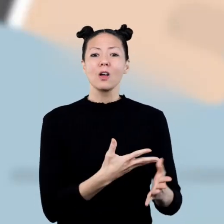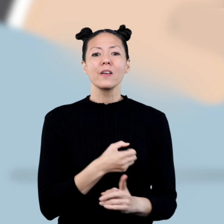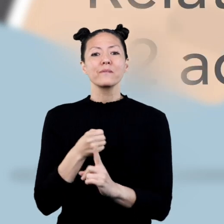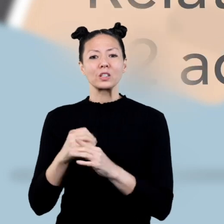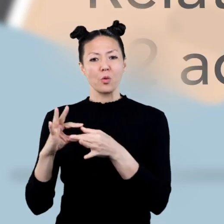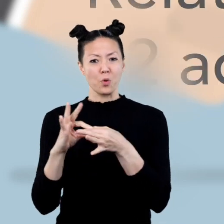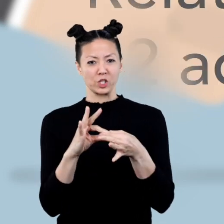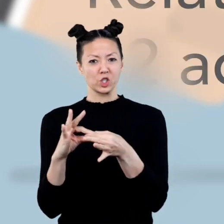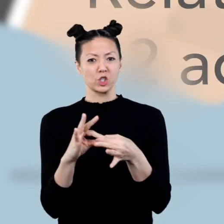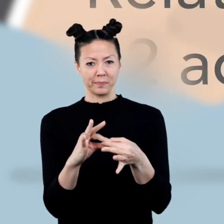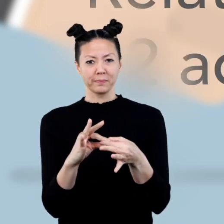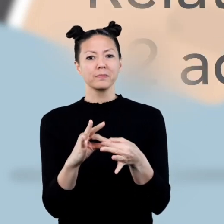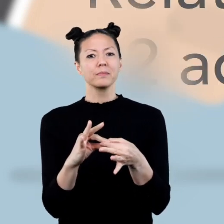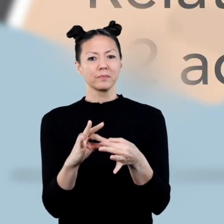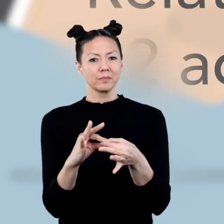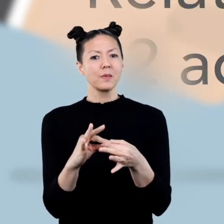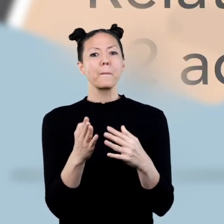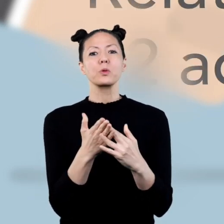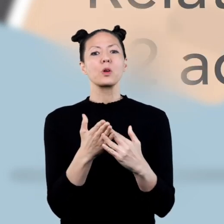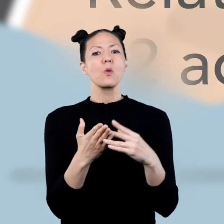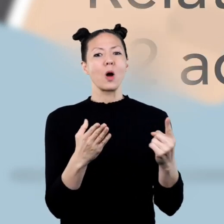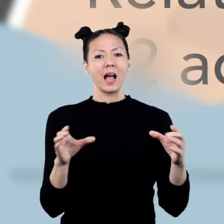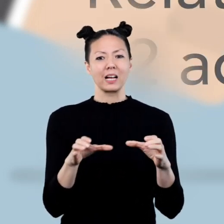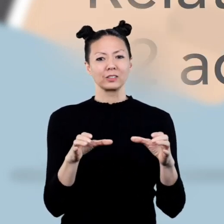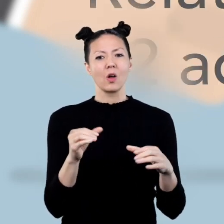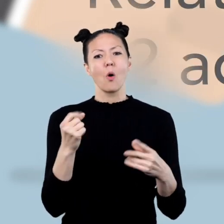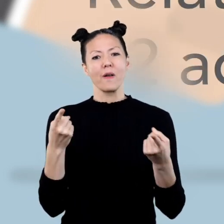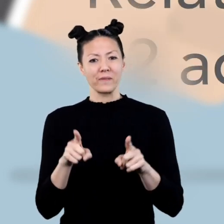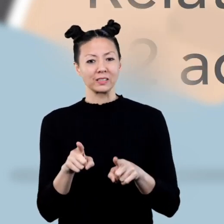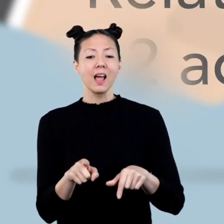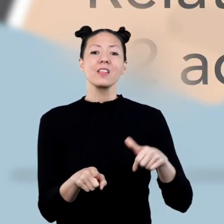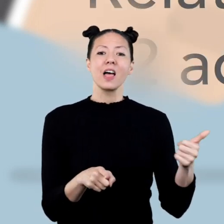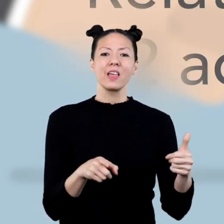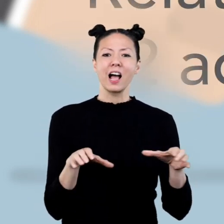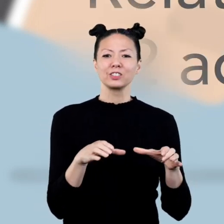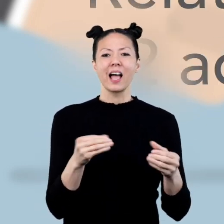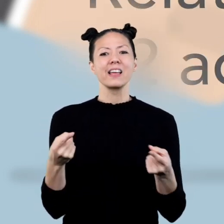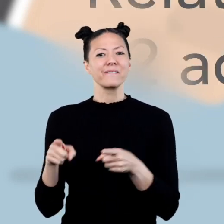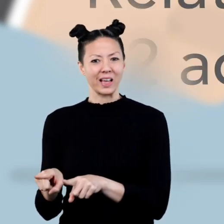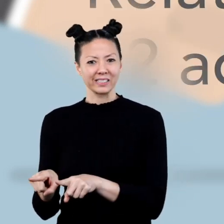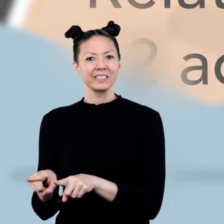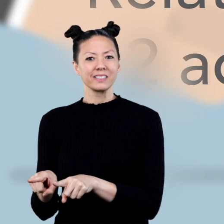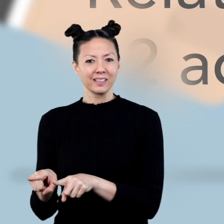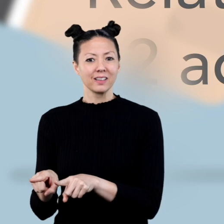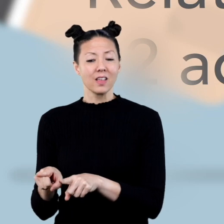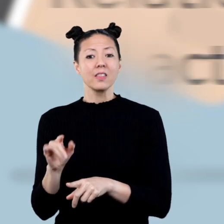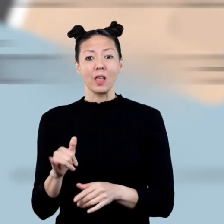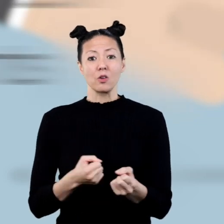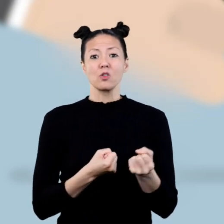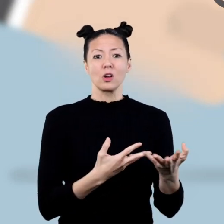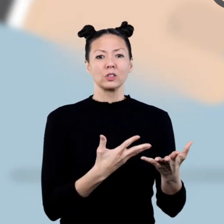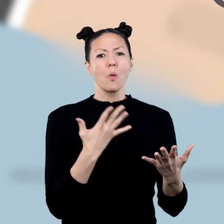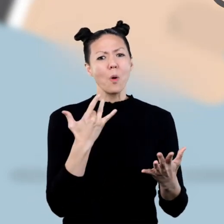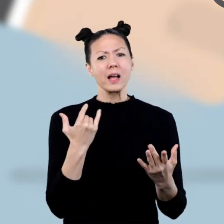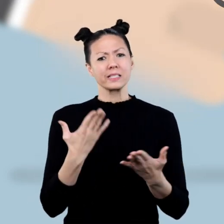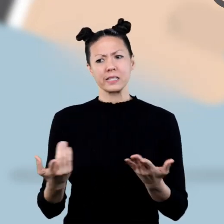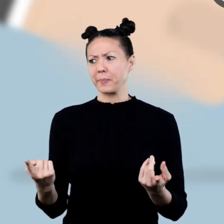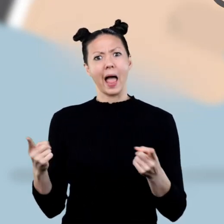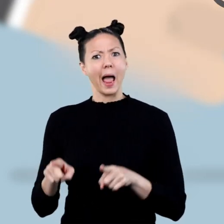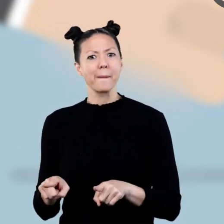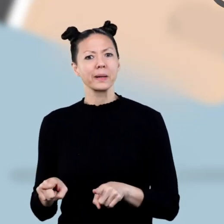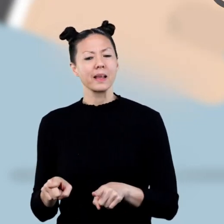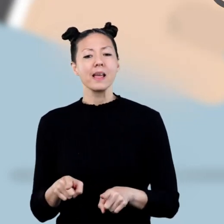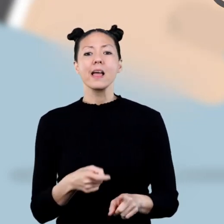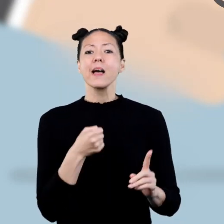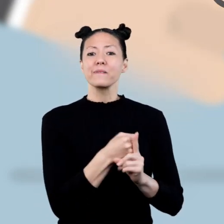Cause and effect is the relationship between one action or event and another action or event that causes why